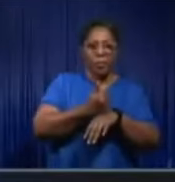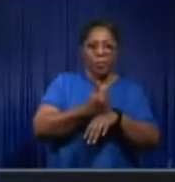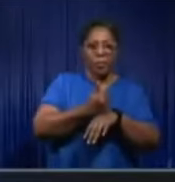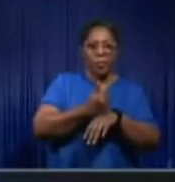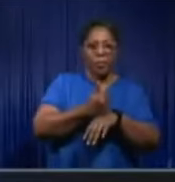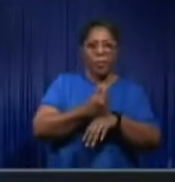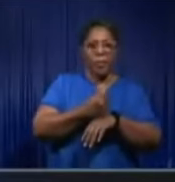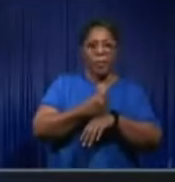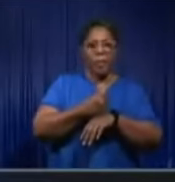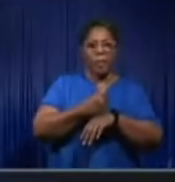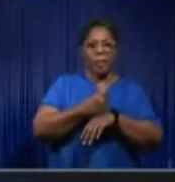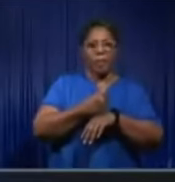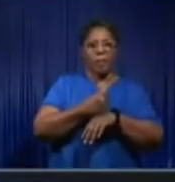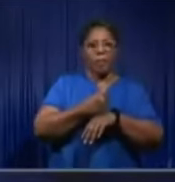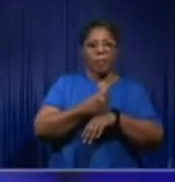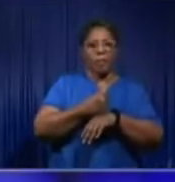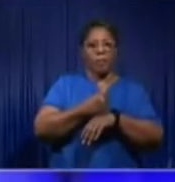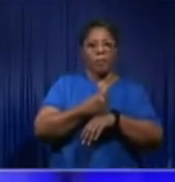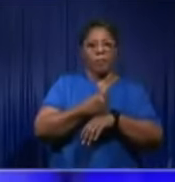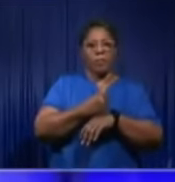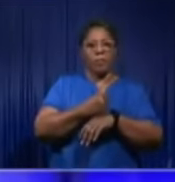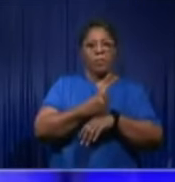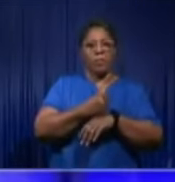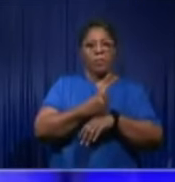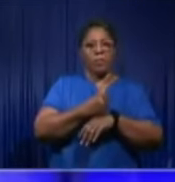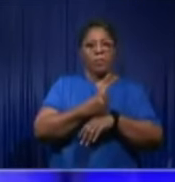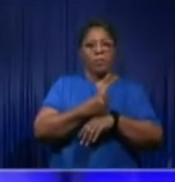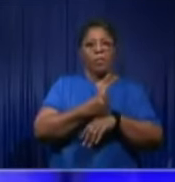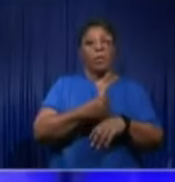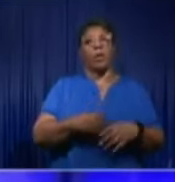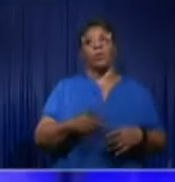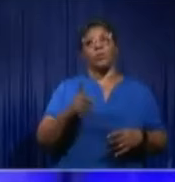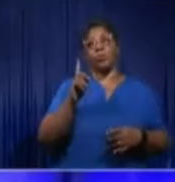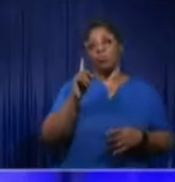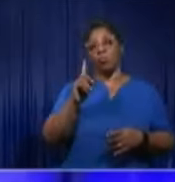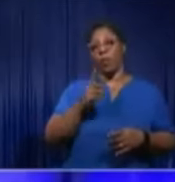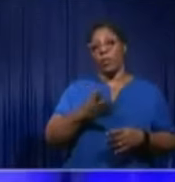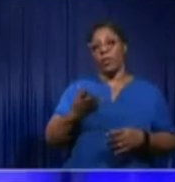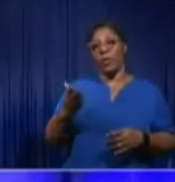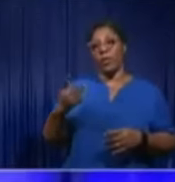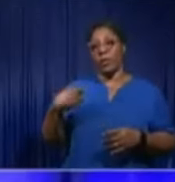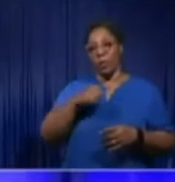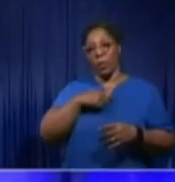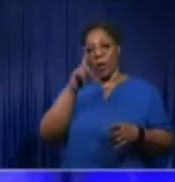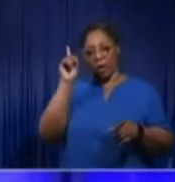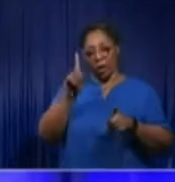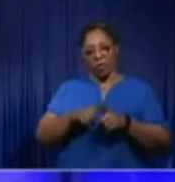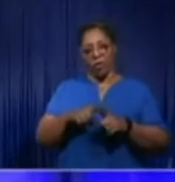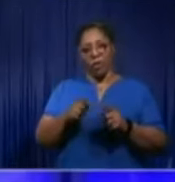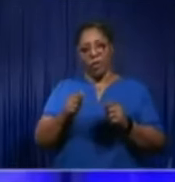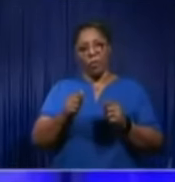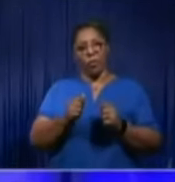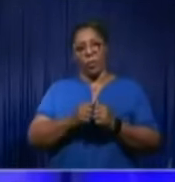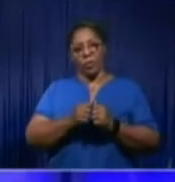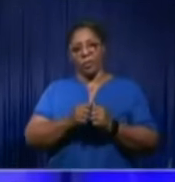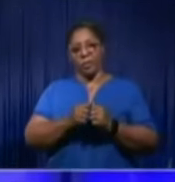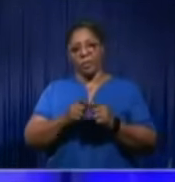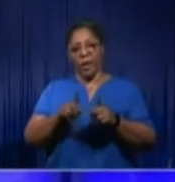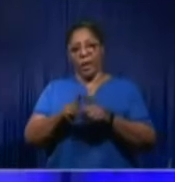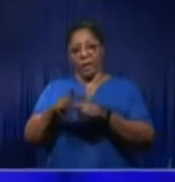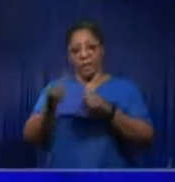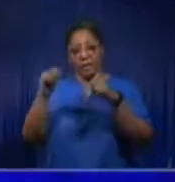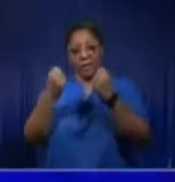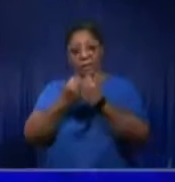cronism in local government? You know, one of the things that we have agreed as a team that we will do